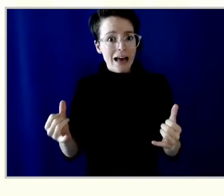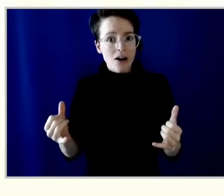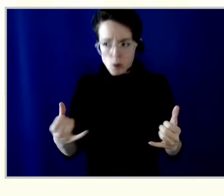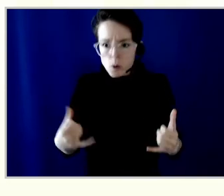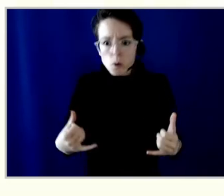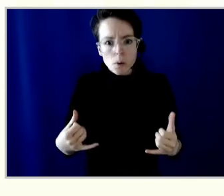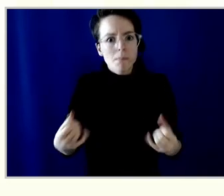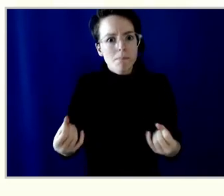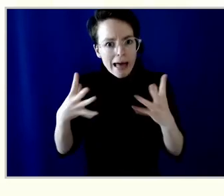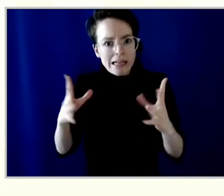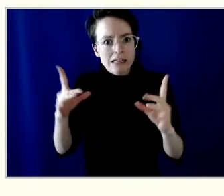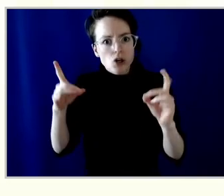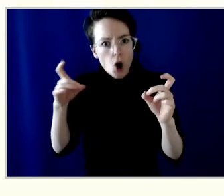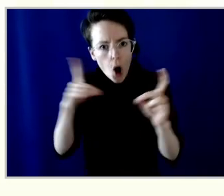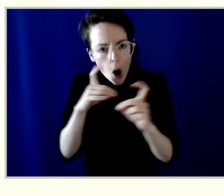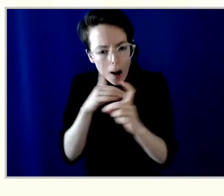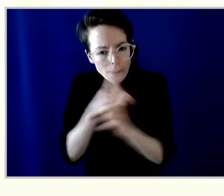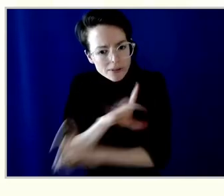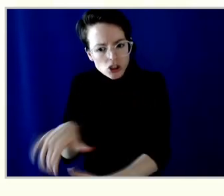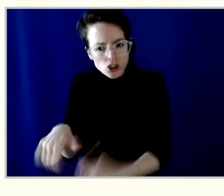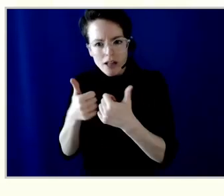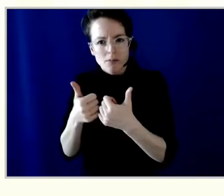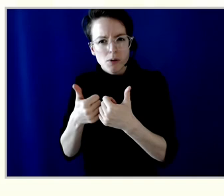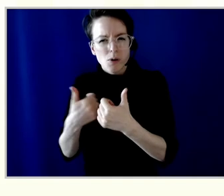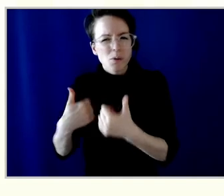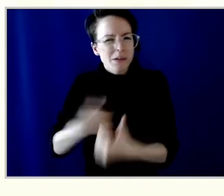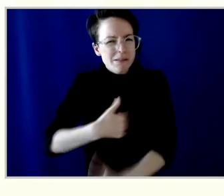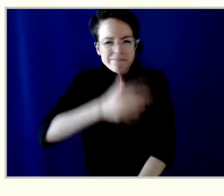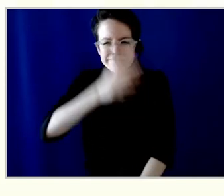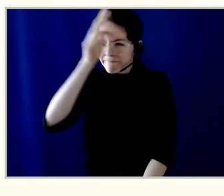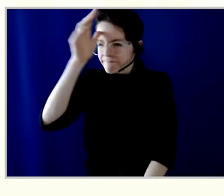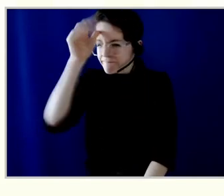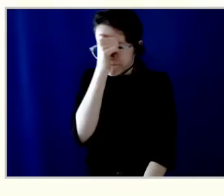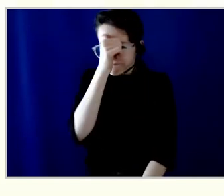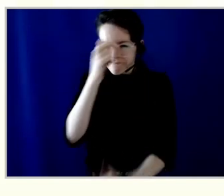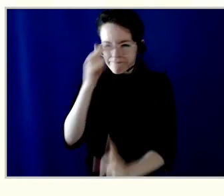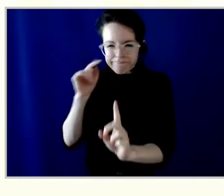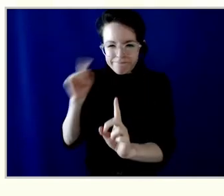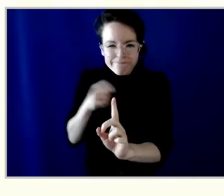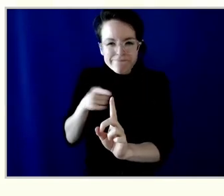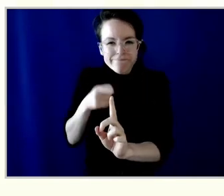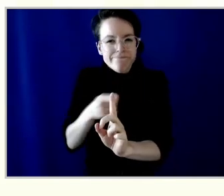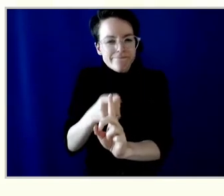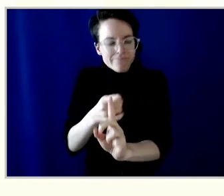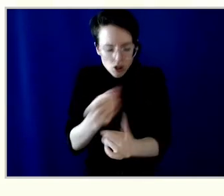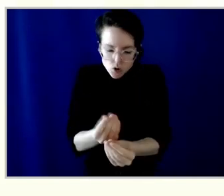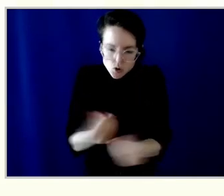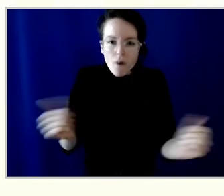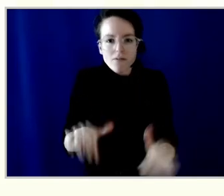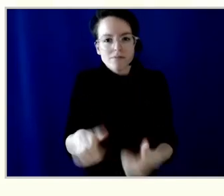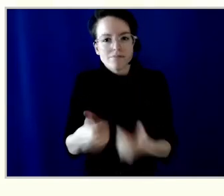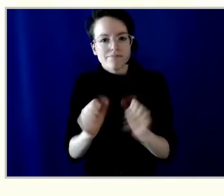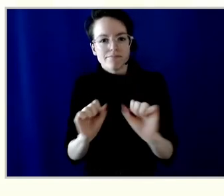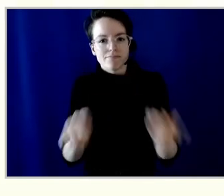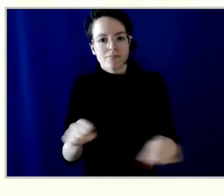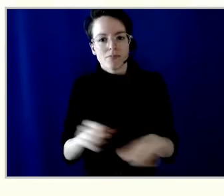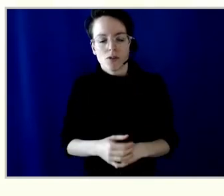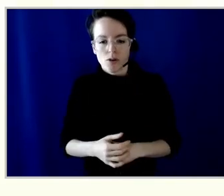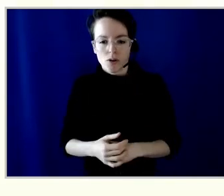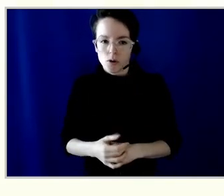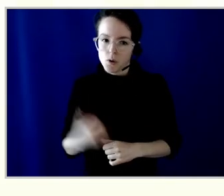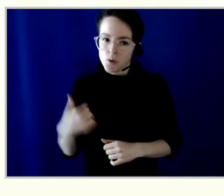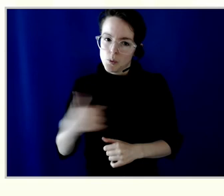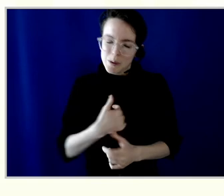to helping solve them is steadfast. We know that together with our members, we can bring this vision to life.